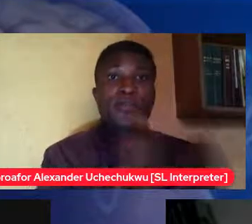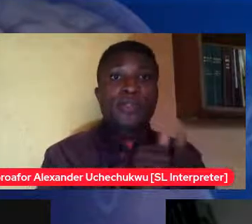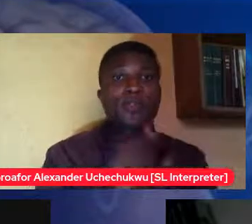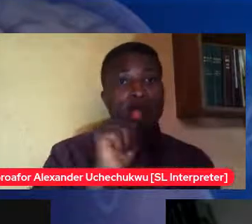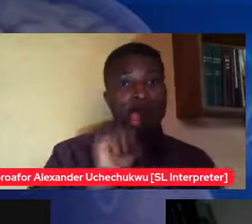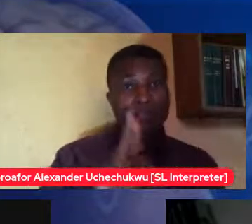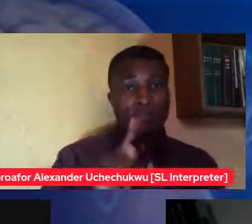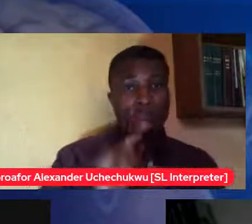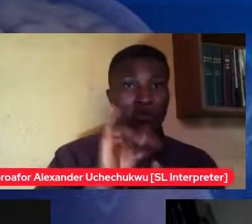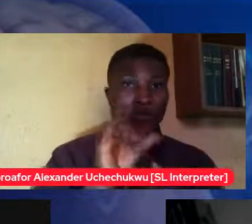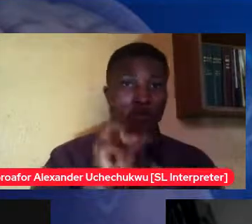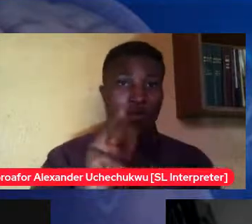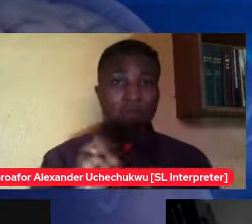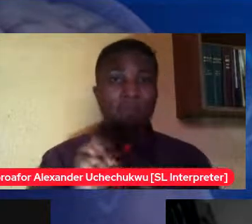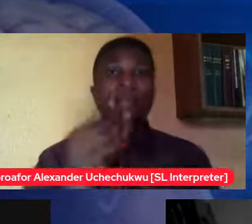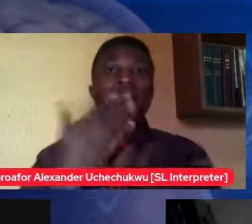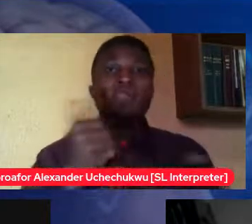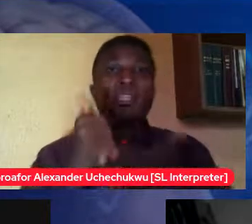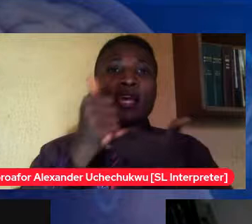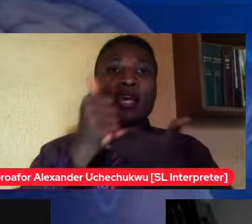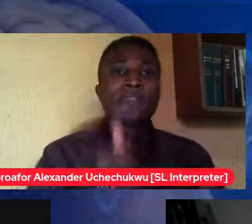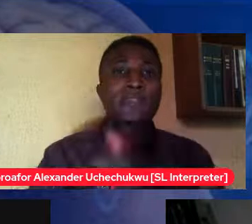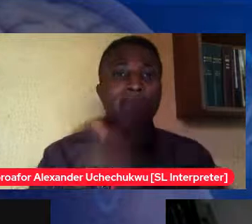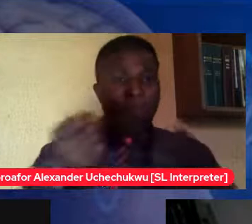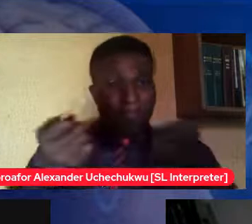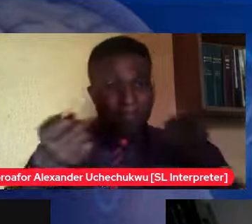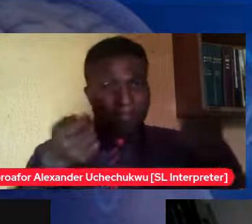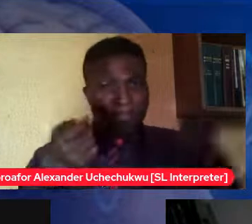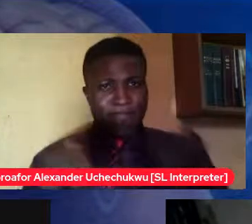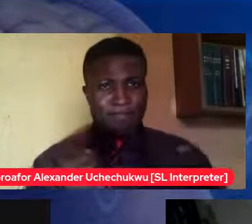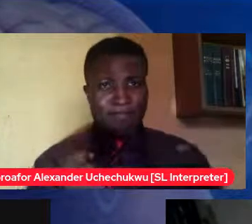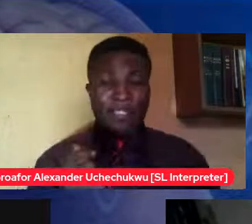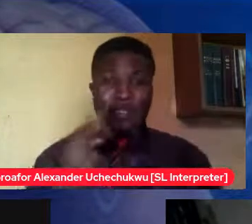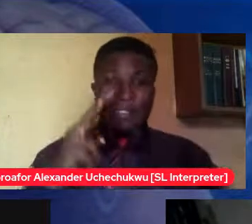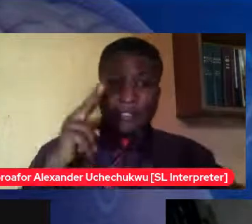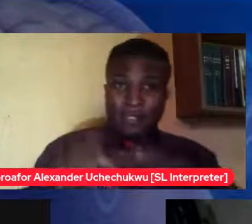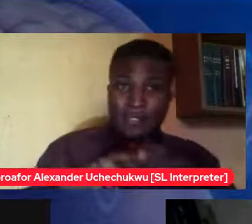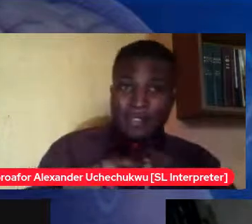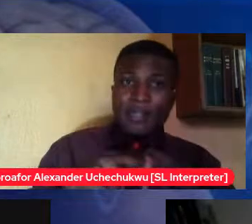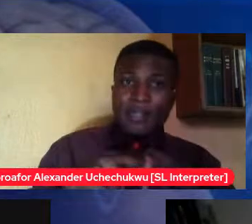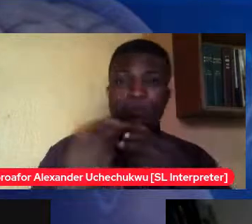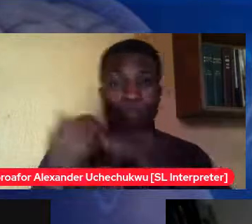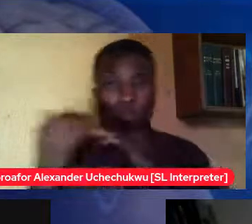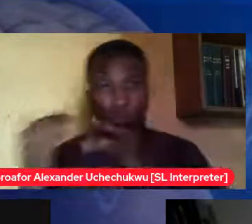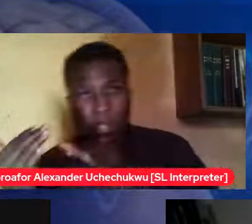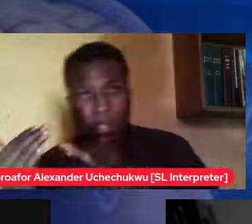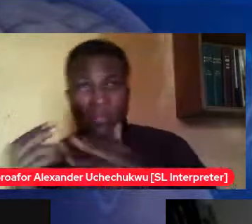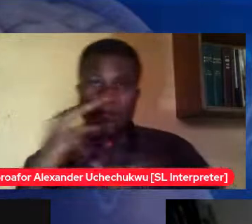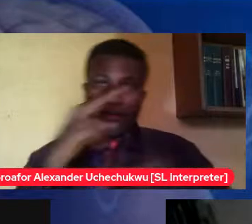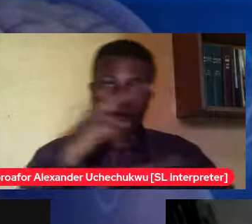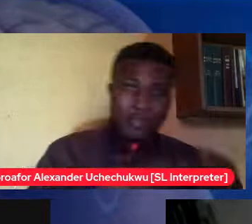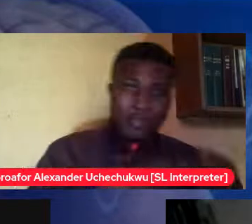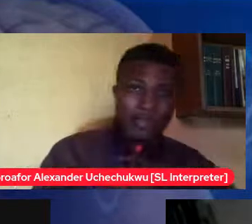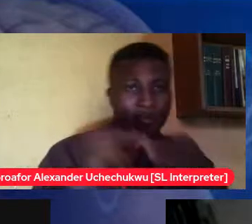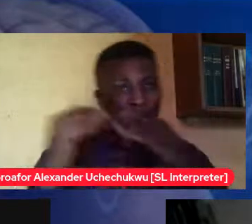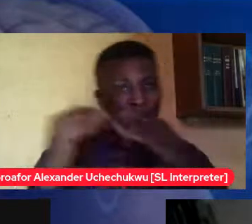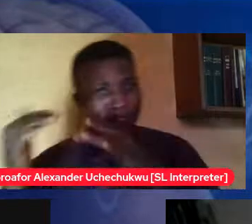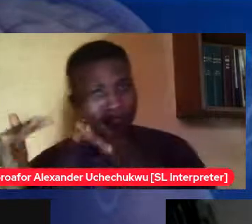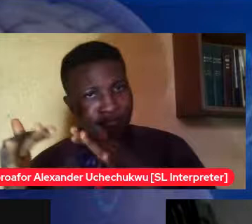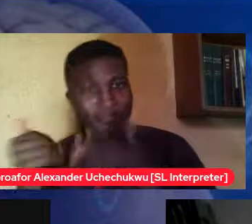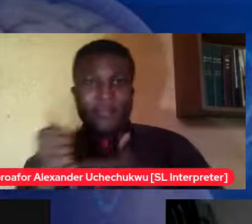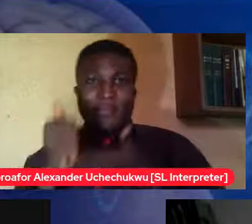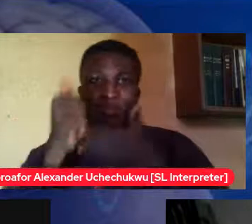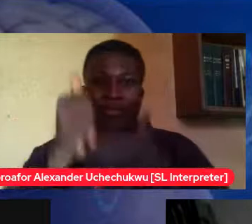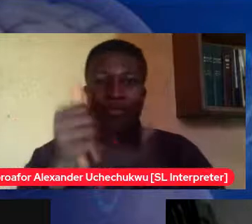a way that you have to sit down okay even if you sit for two minutes then you can stand come back again sit again and just help them turn and also